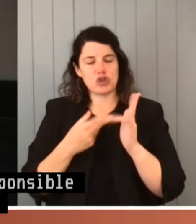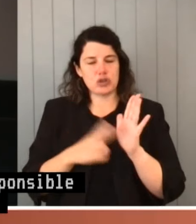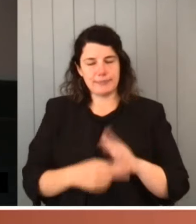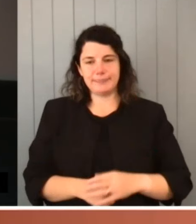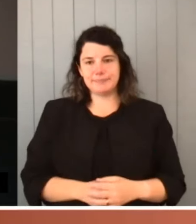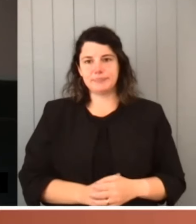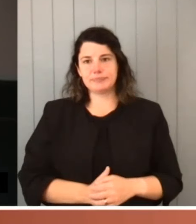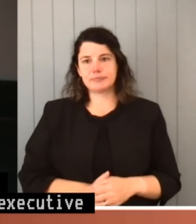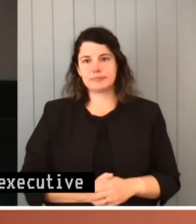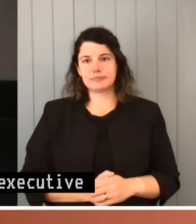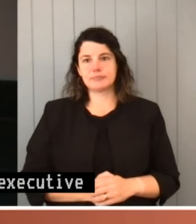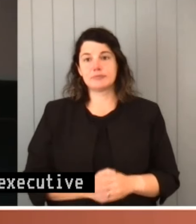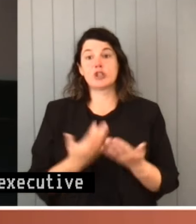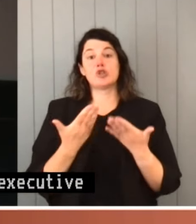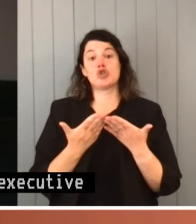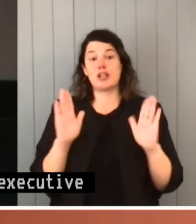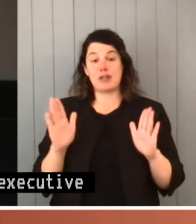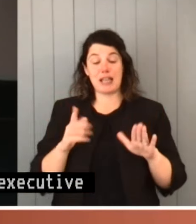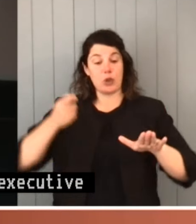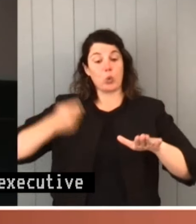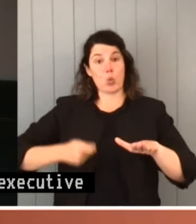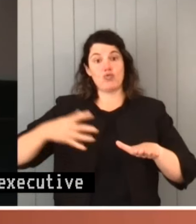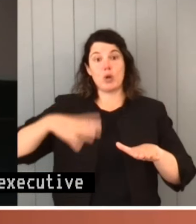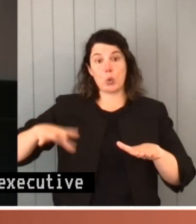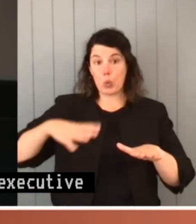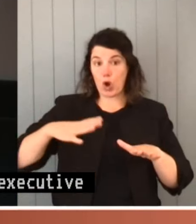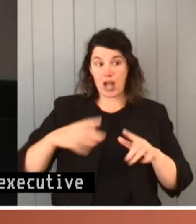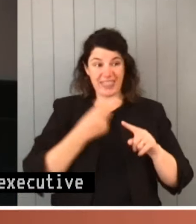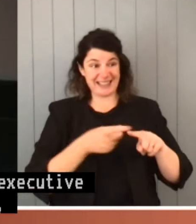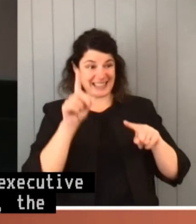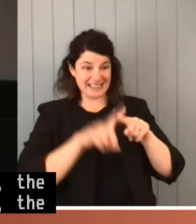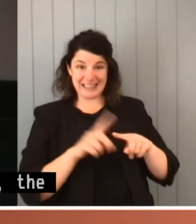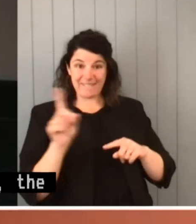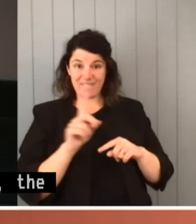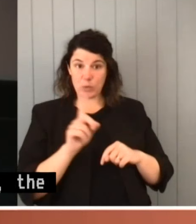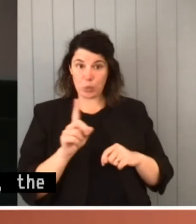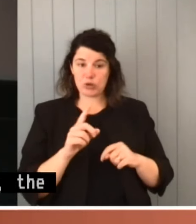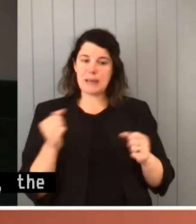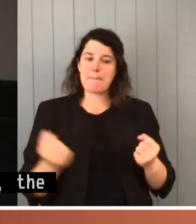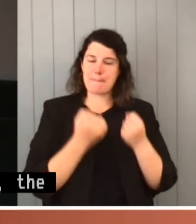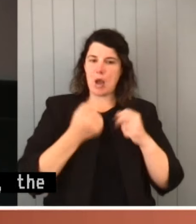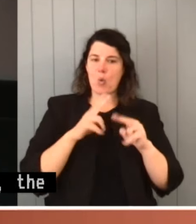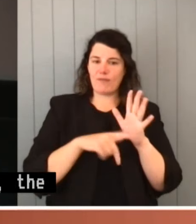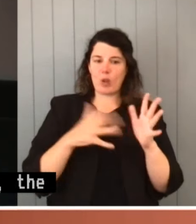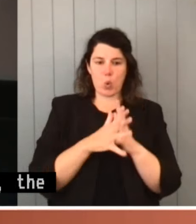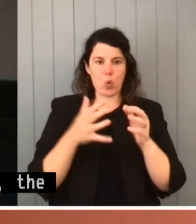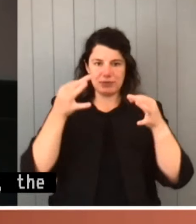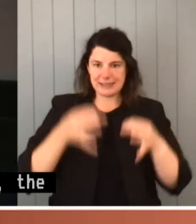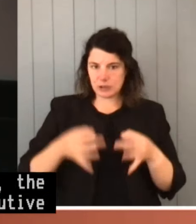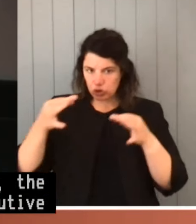Generally speaking, the courts require of the executive exercising statutory powers that they comply with